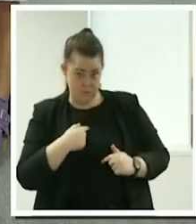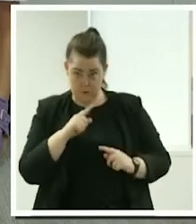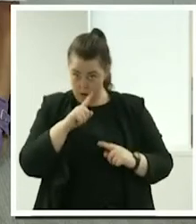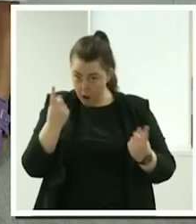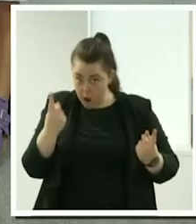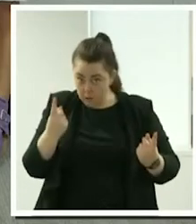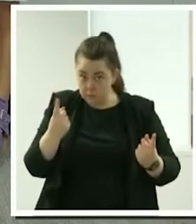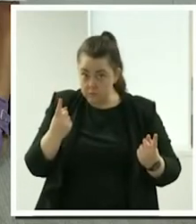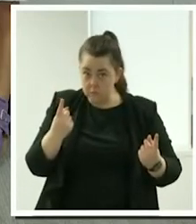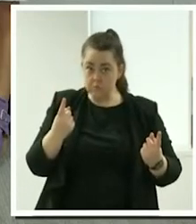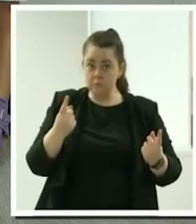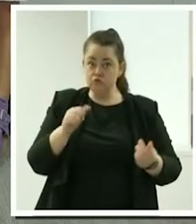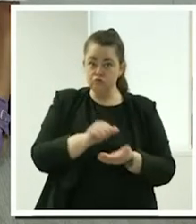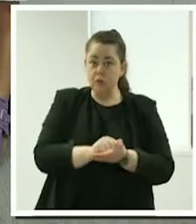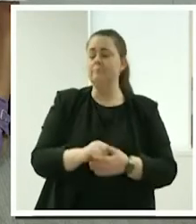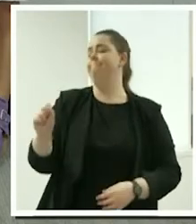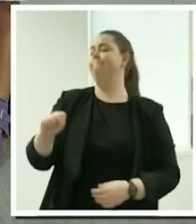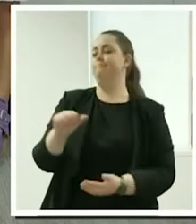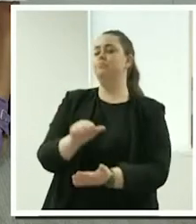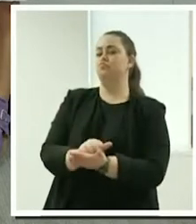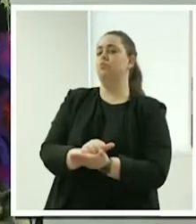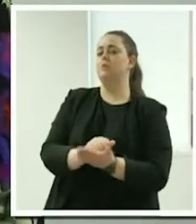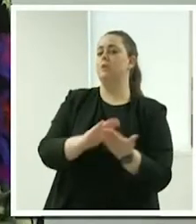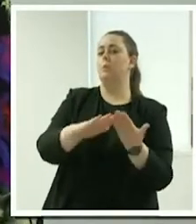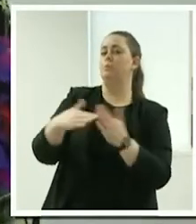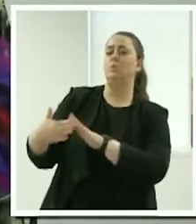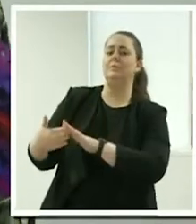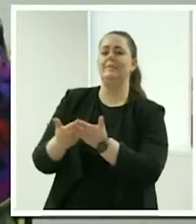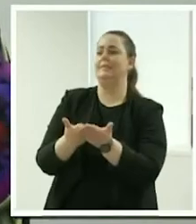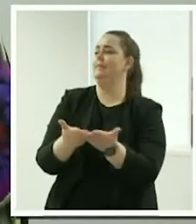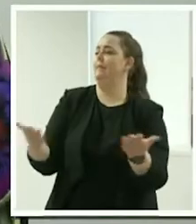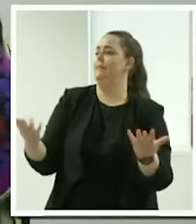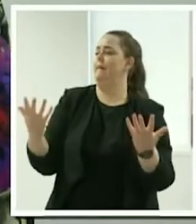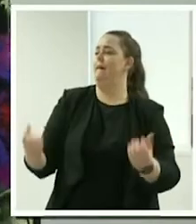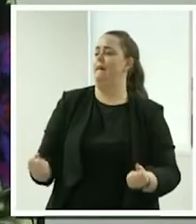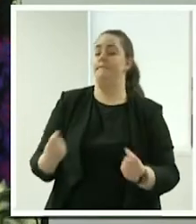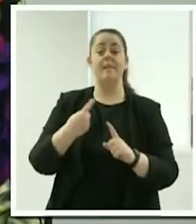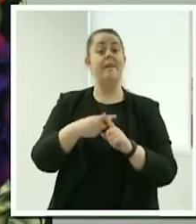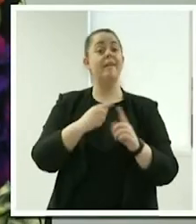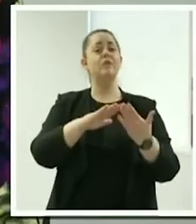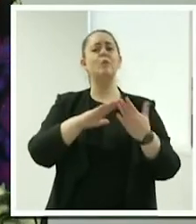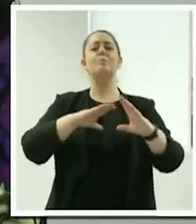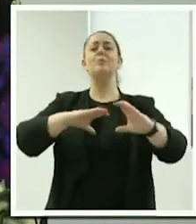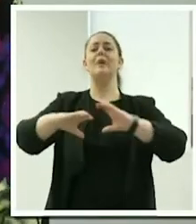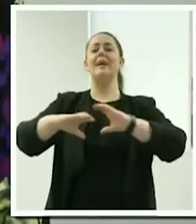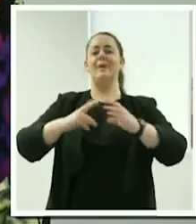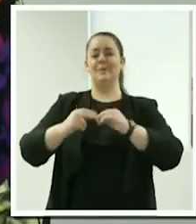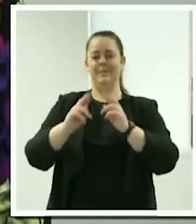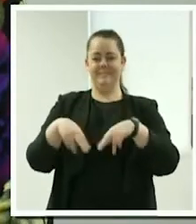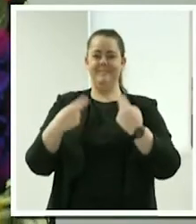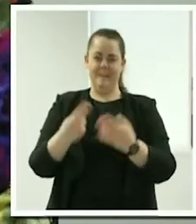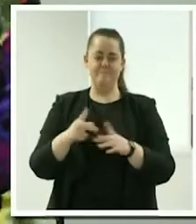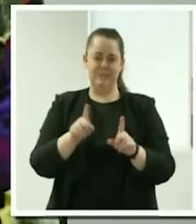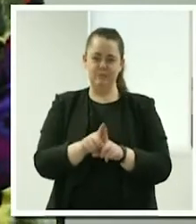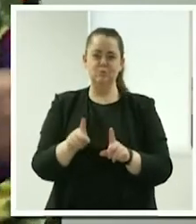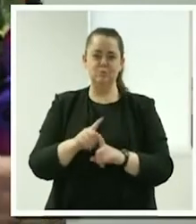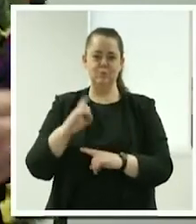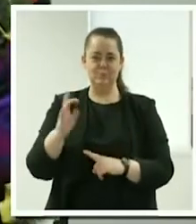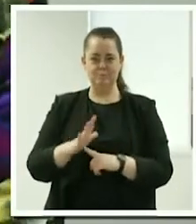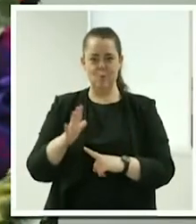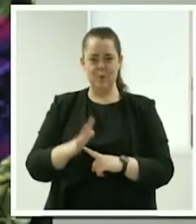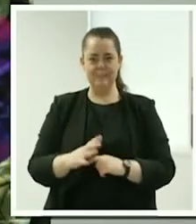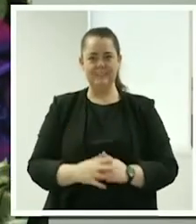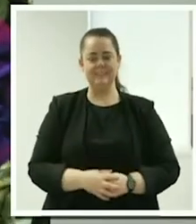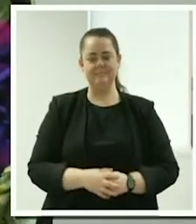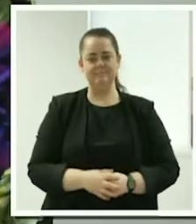that's right and there is a community. Yeah and it's also about communicating with families because families will like like